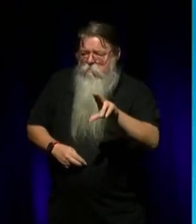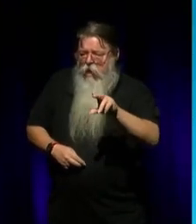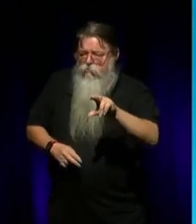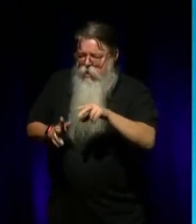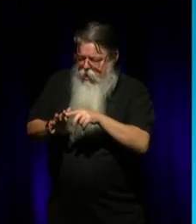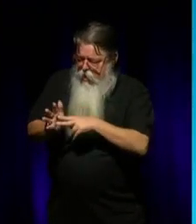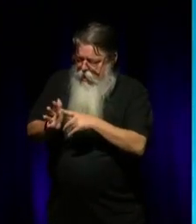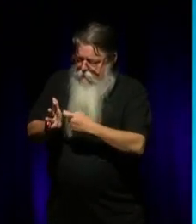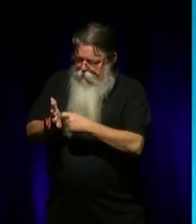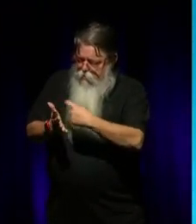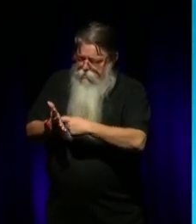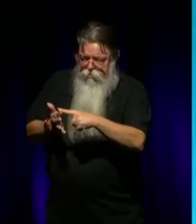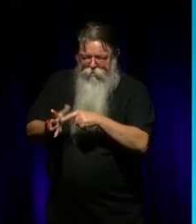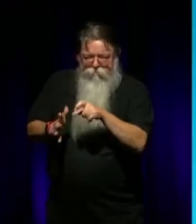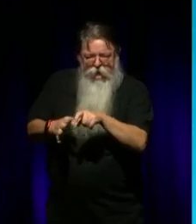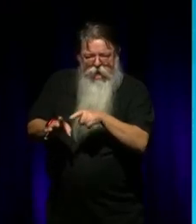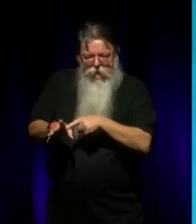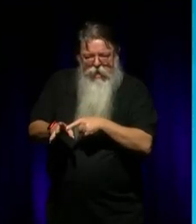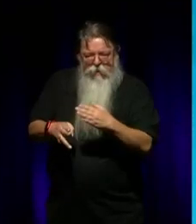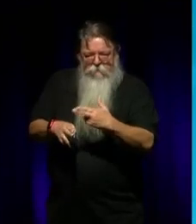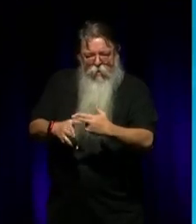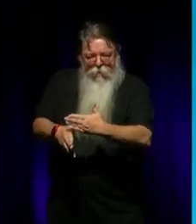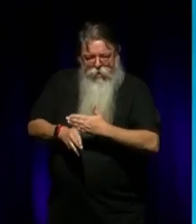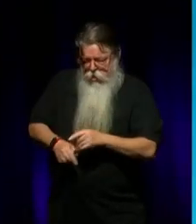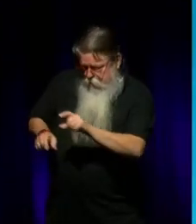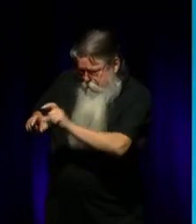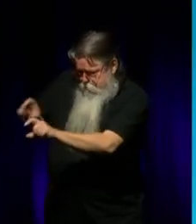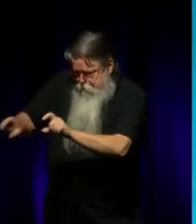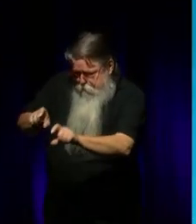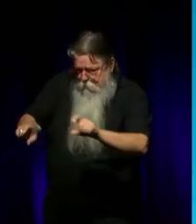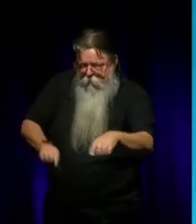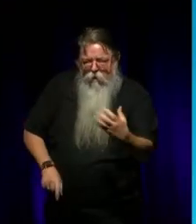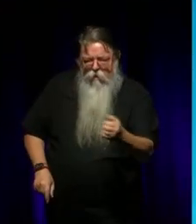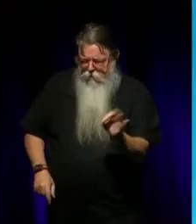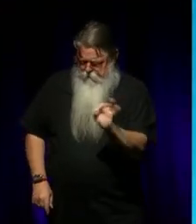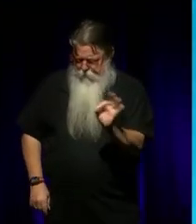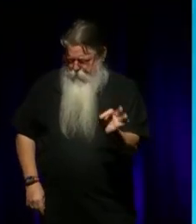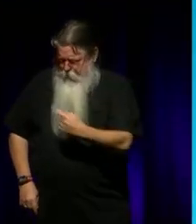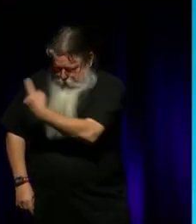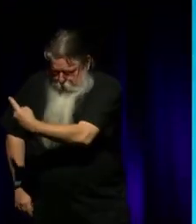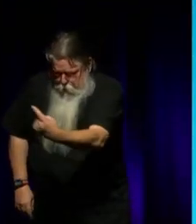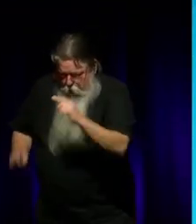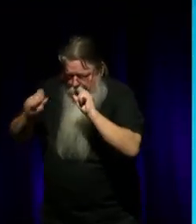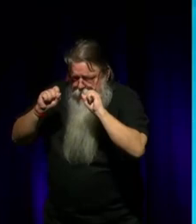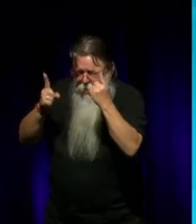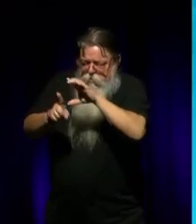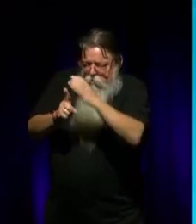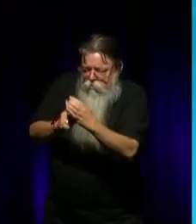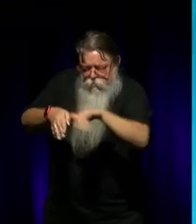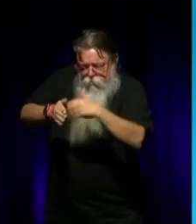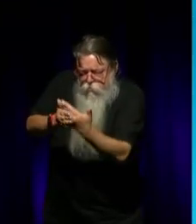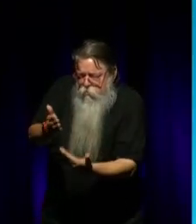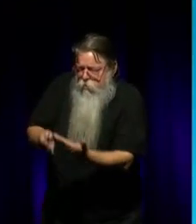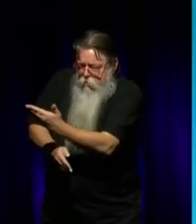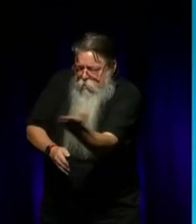There's a big shift in maintaining the body and the understanding, understanding the cultural story, all those mechanisms. And